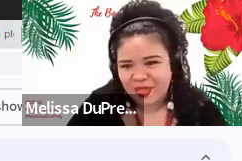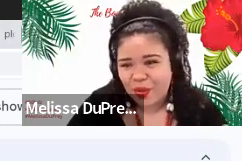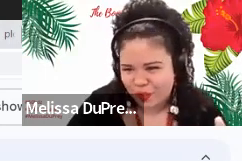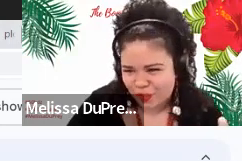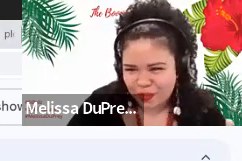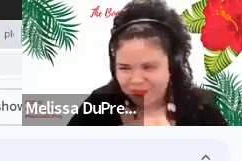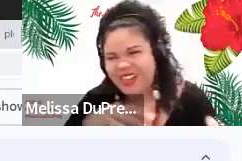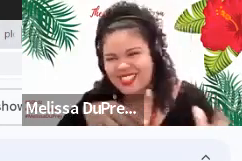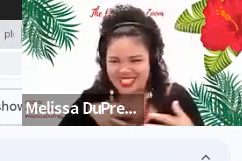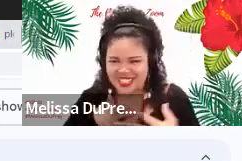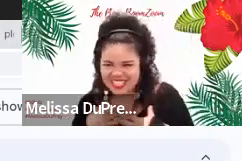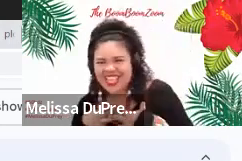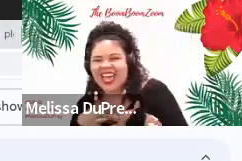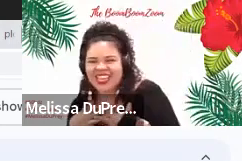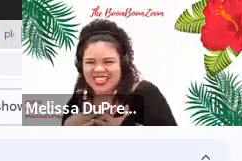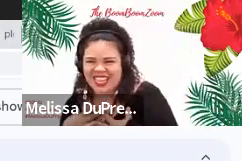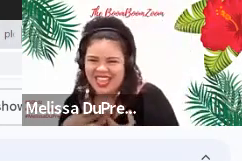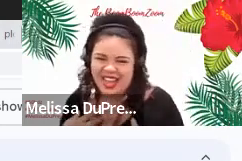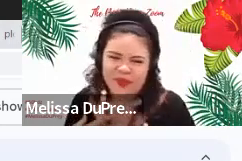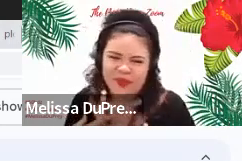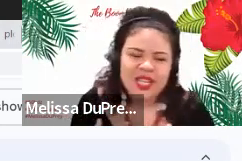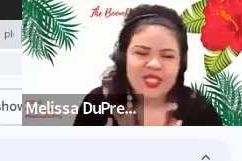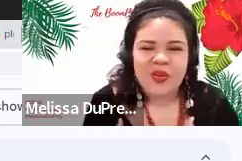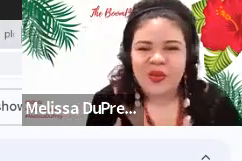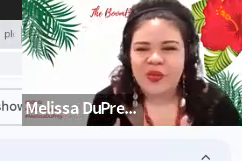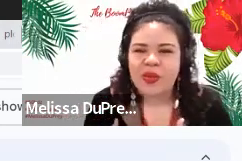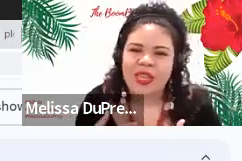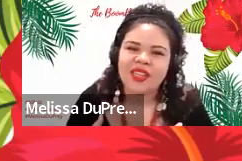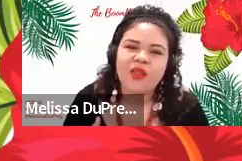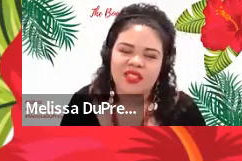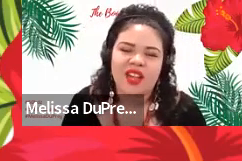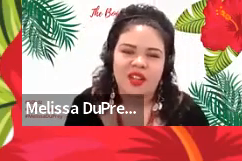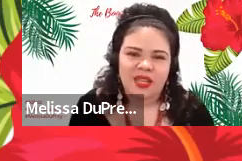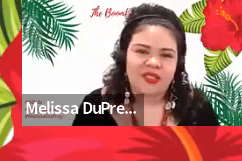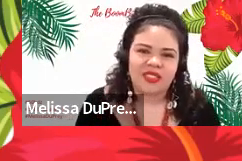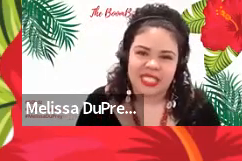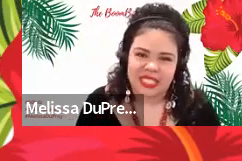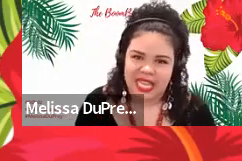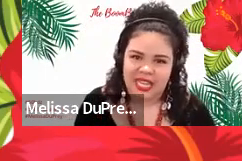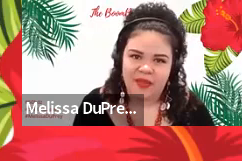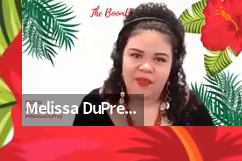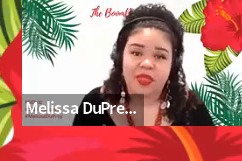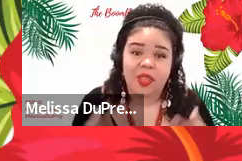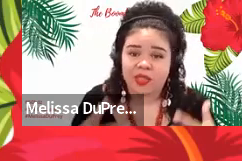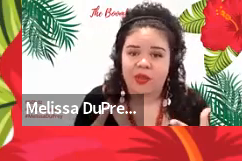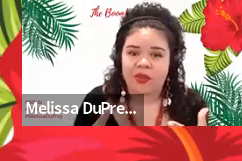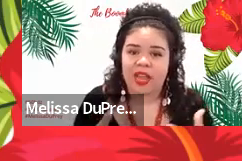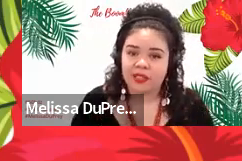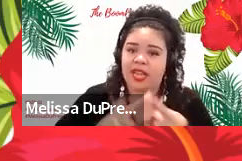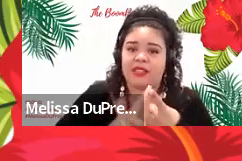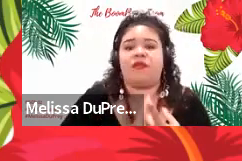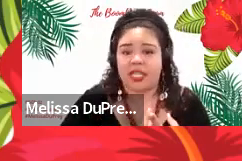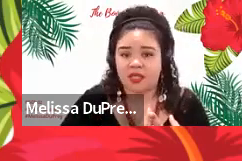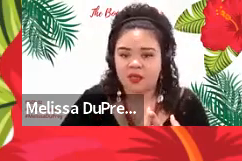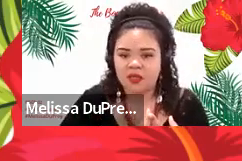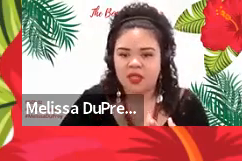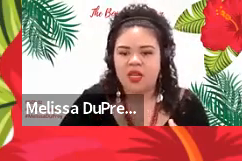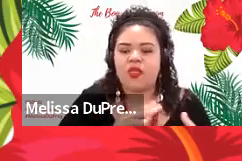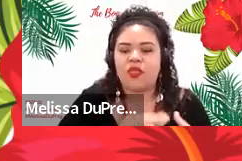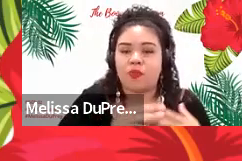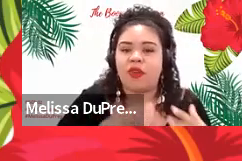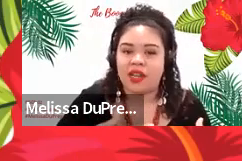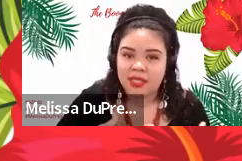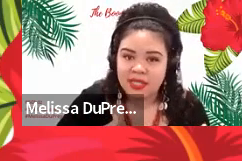as much of the overwhelming process as i have so we mainly want to talk about today the playwright as a